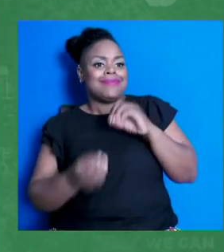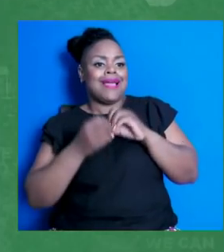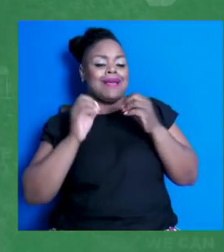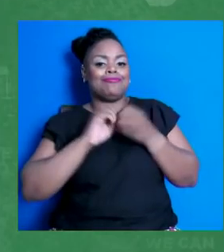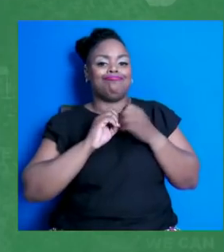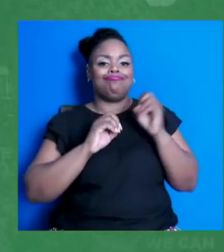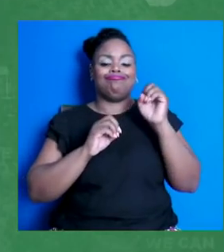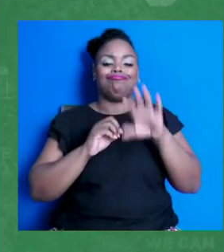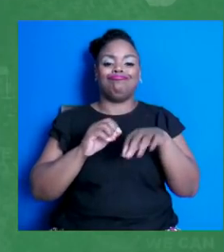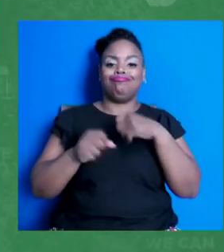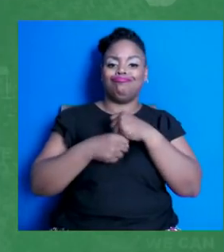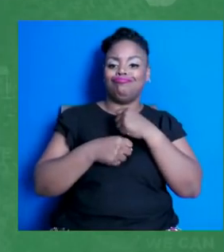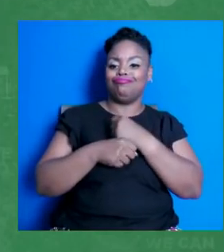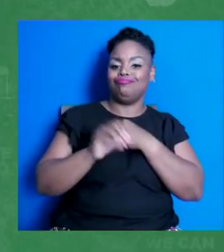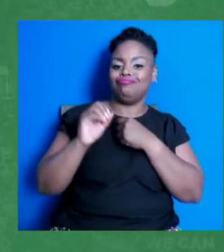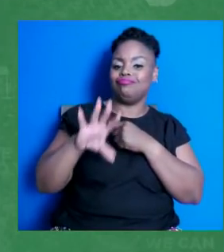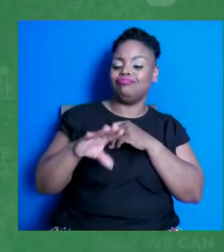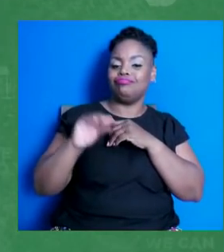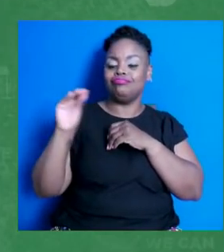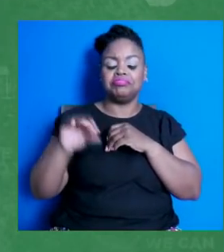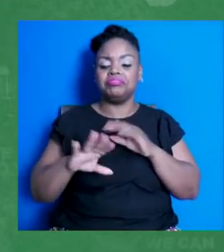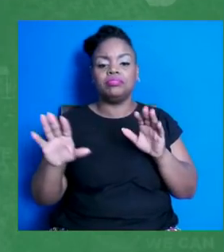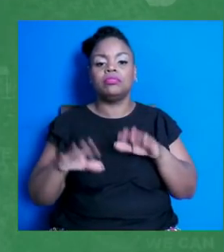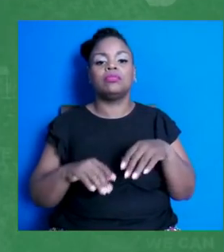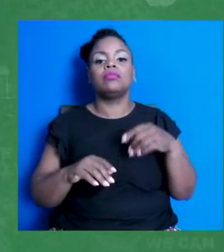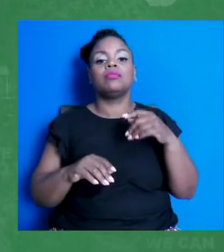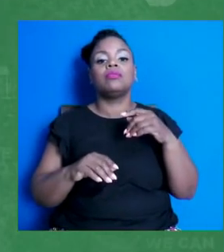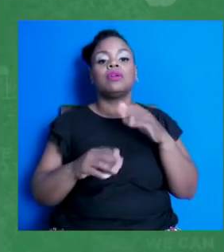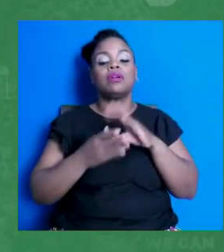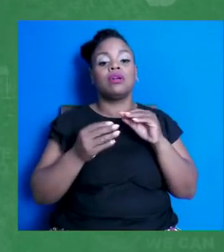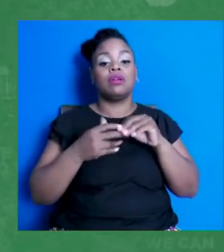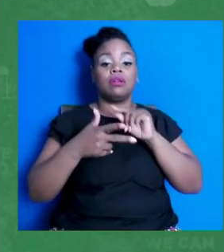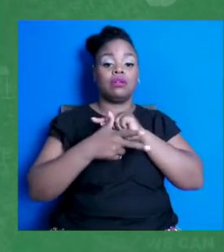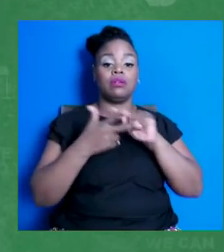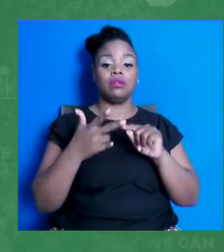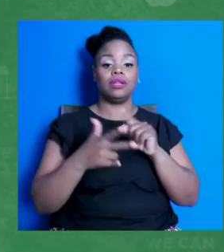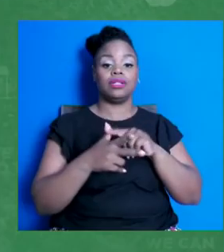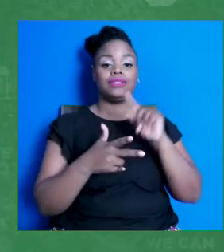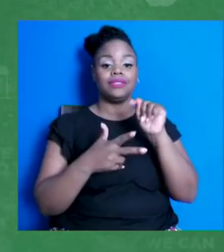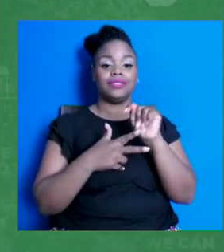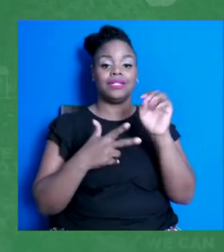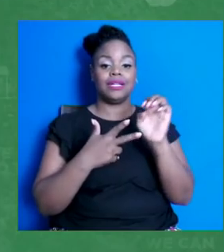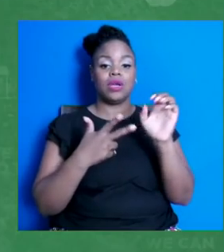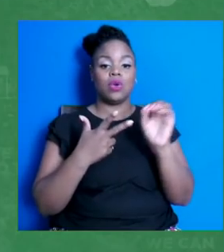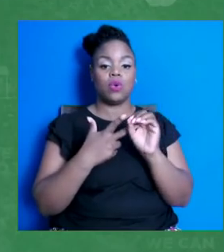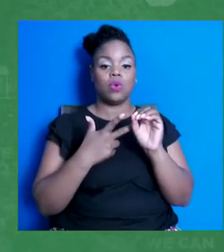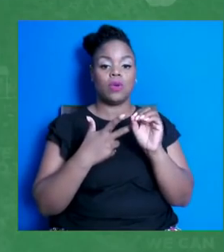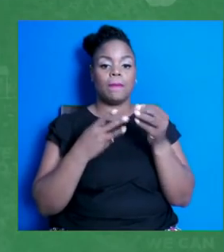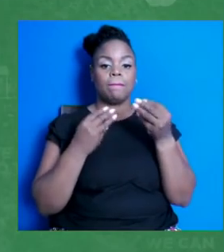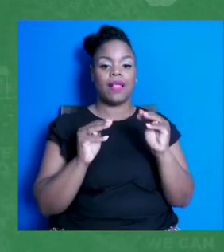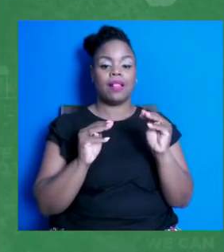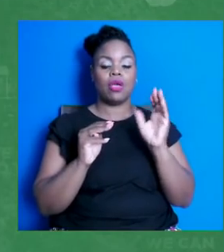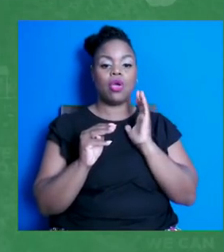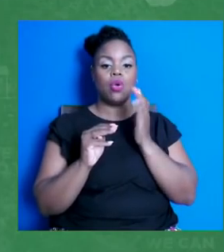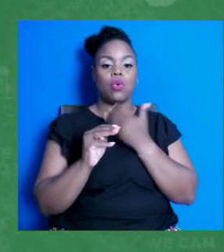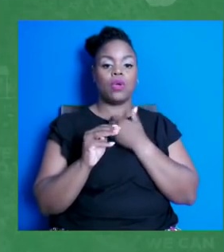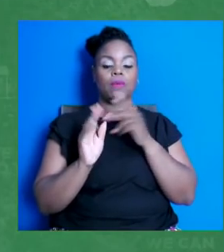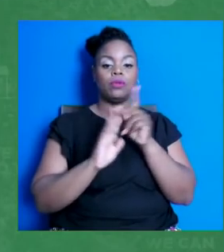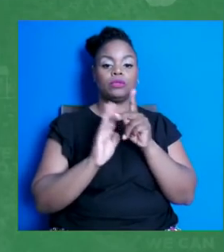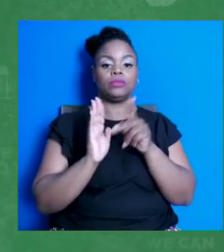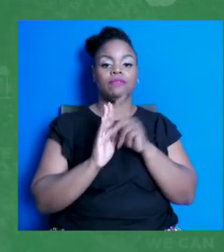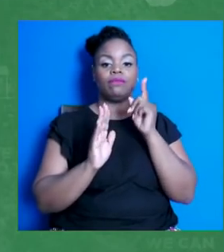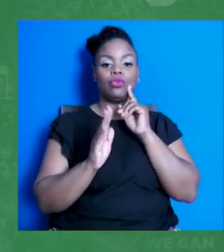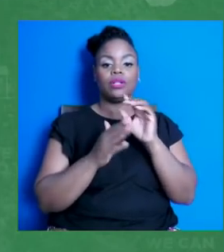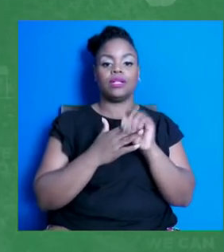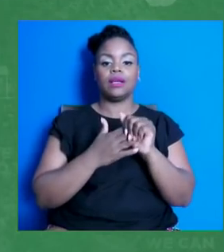I want to tell you a bit about the TAO method, which are our guiding principles for conversations. We generally don't give a